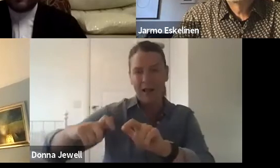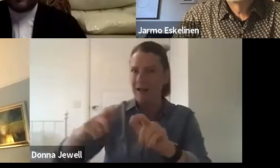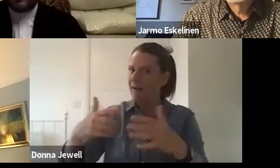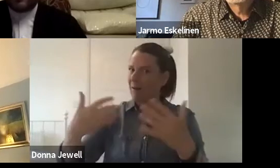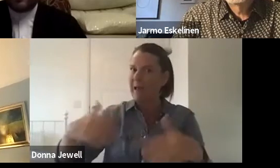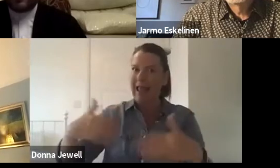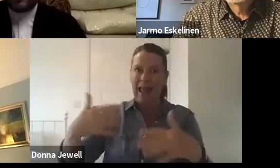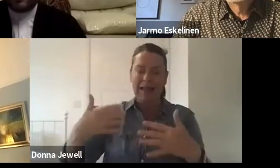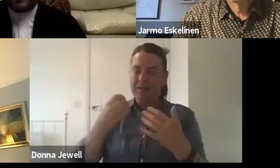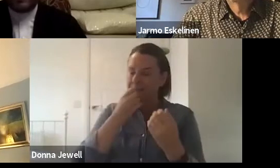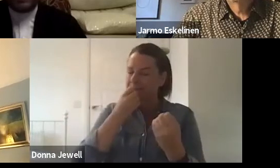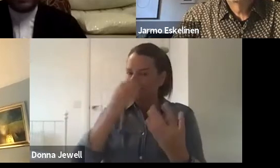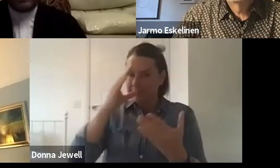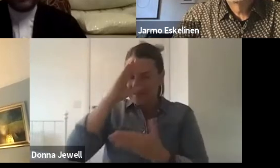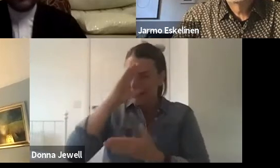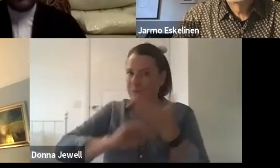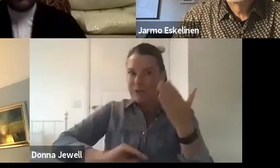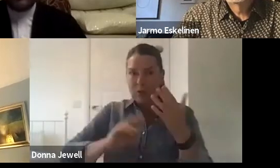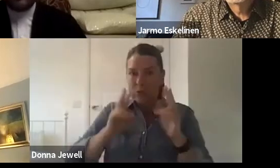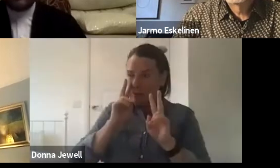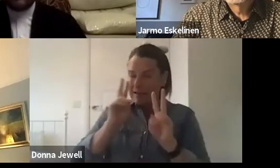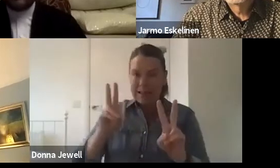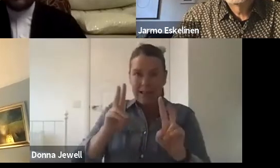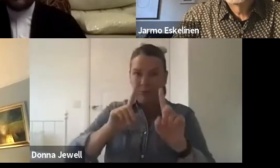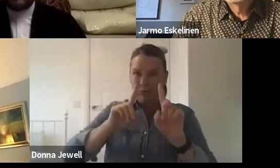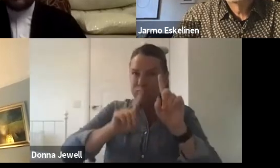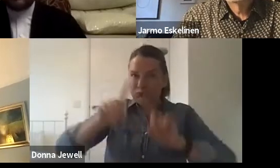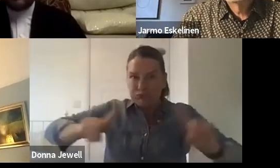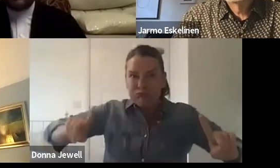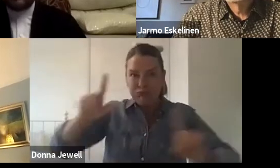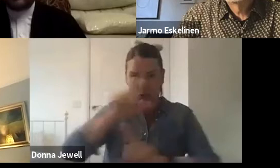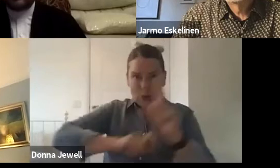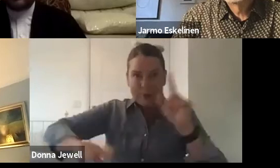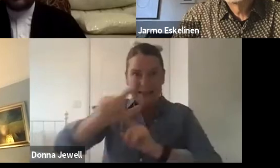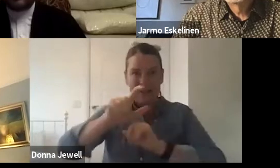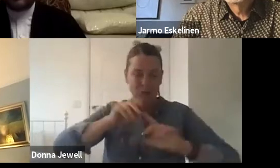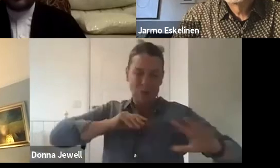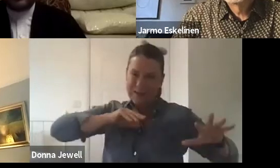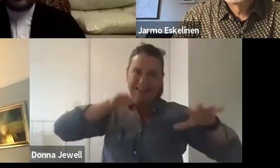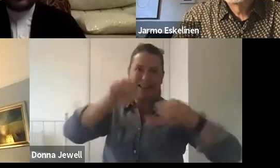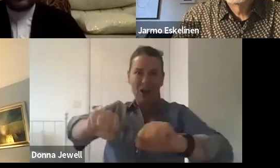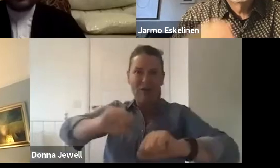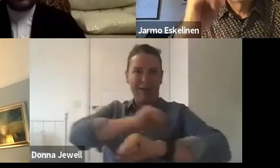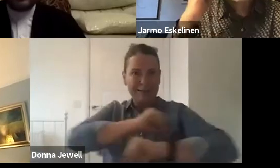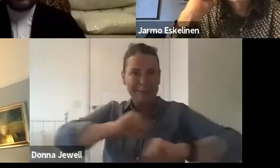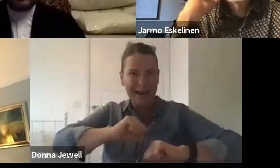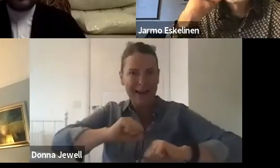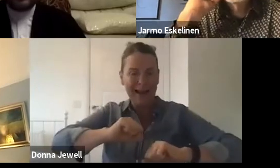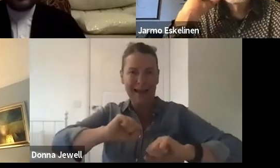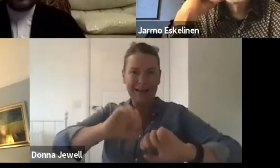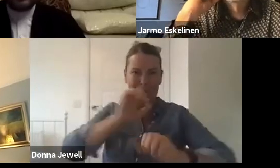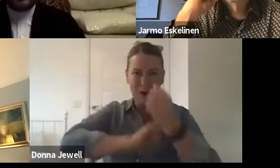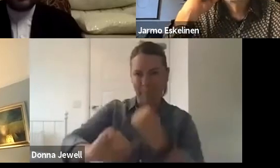incredible experience to see different communities come in to claim different kinds of spaces. Beatrice